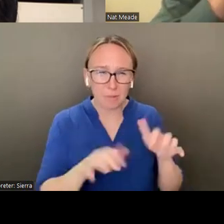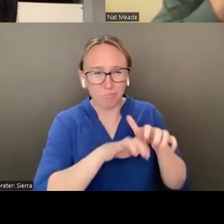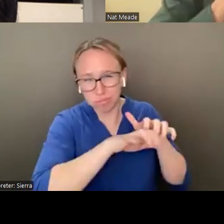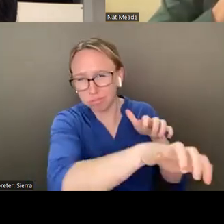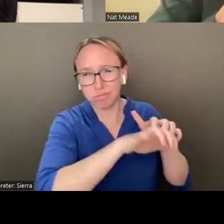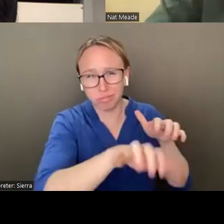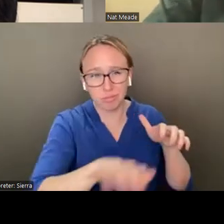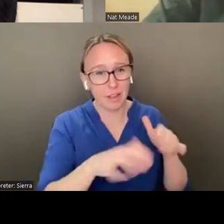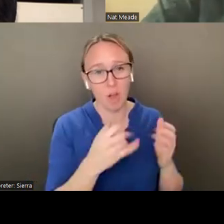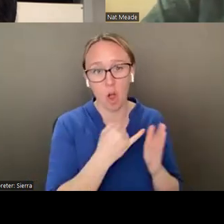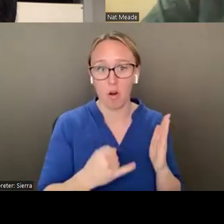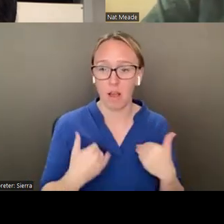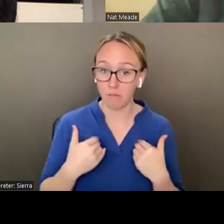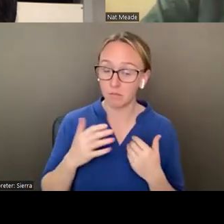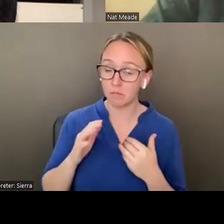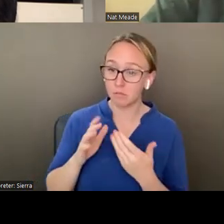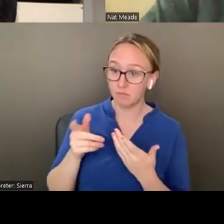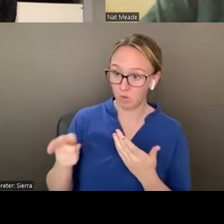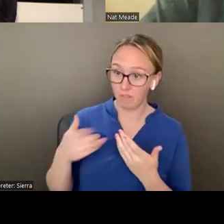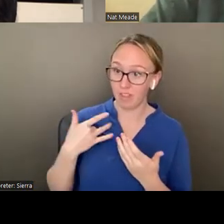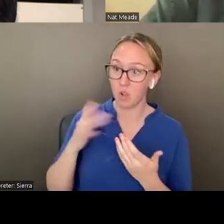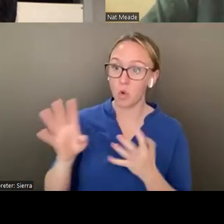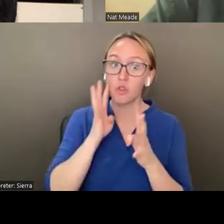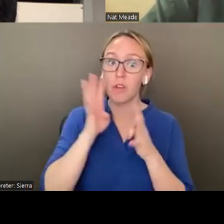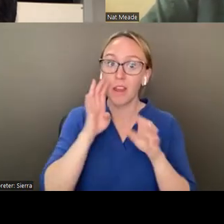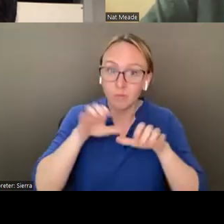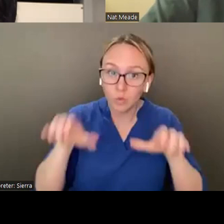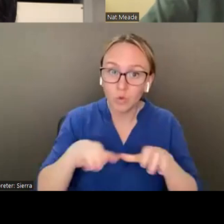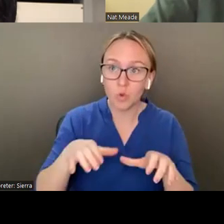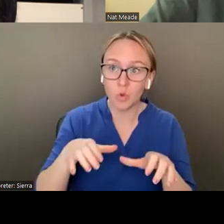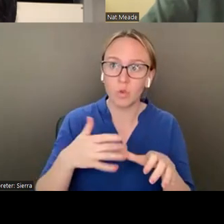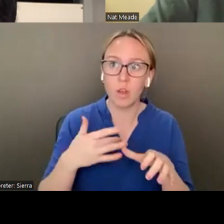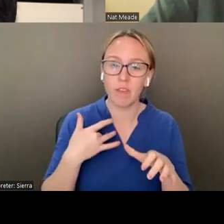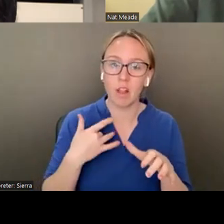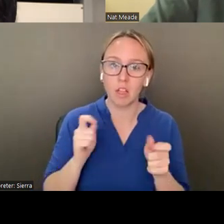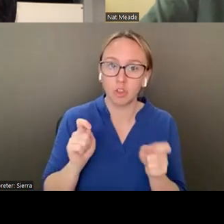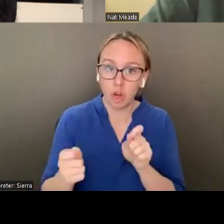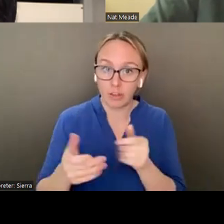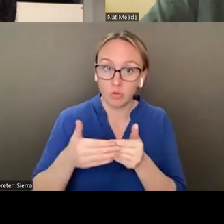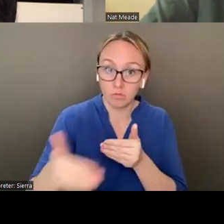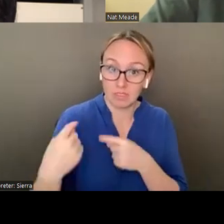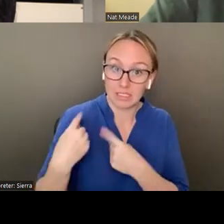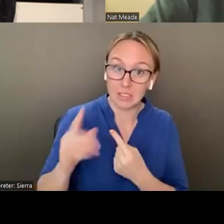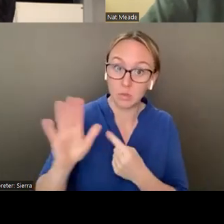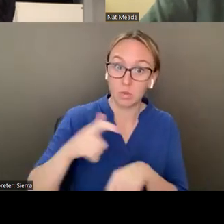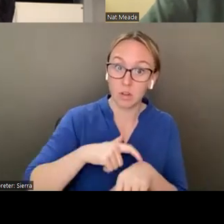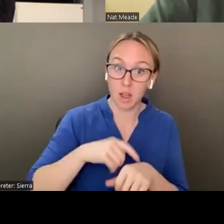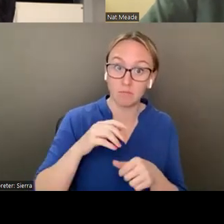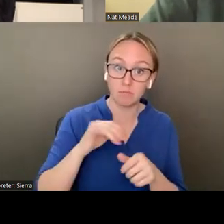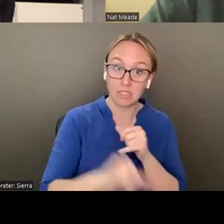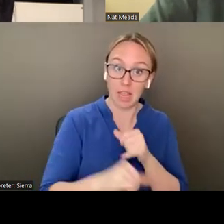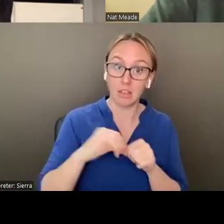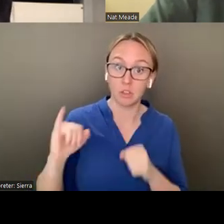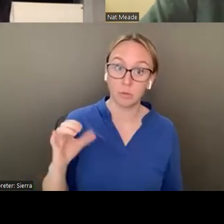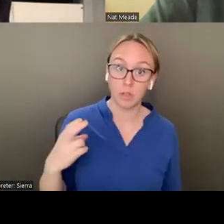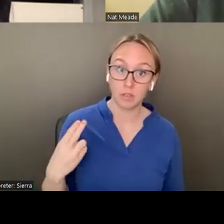if there has been a shift in your creative practice that you can trace back to your time there? Yeah, sure. Yeah. I was